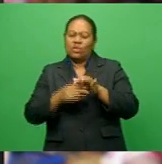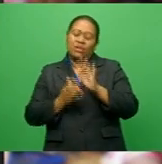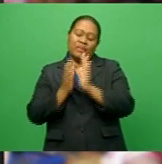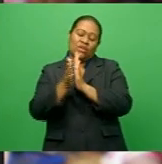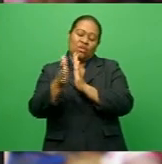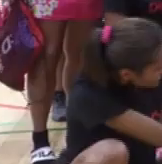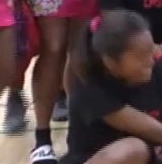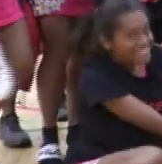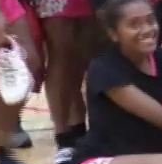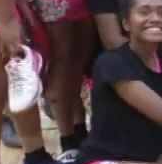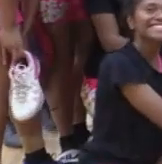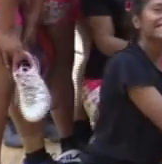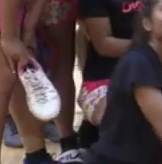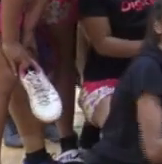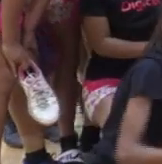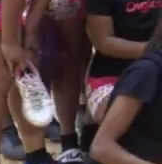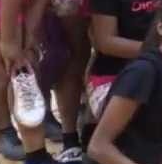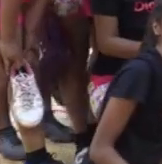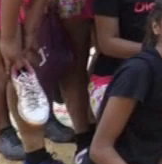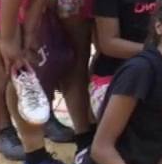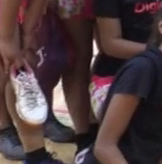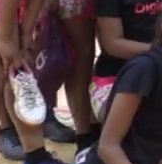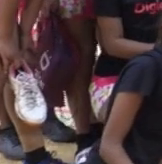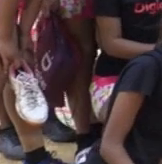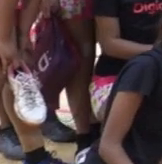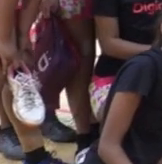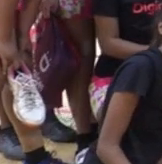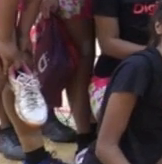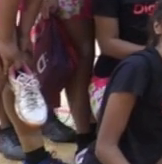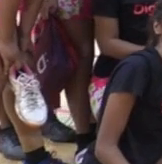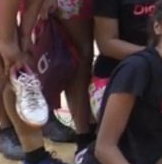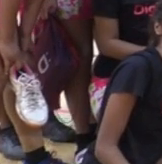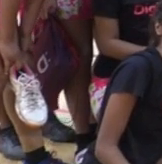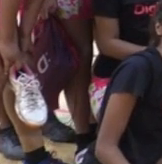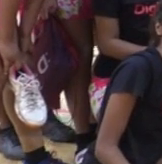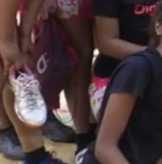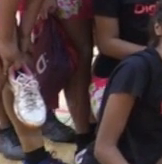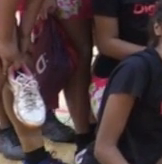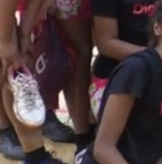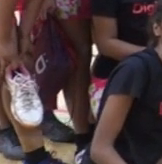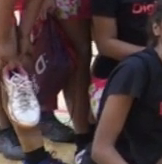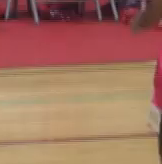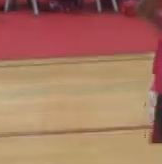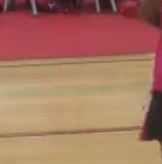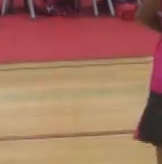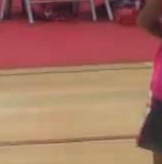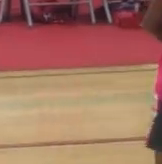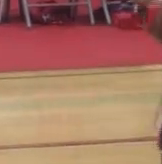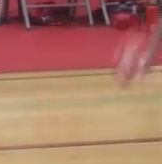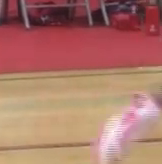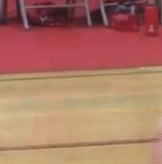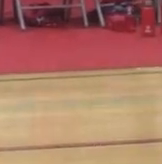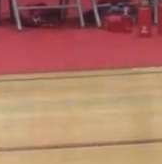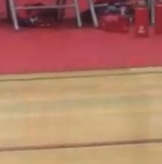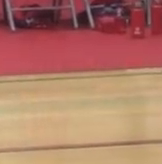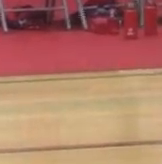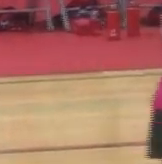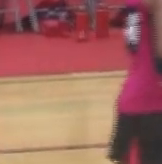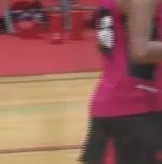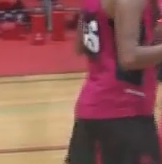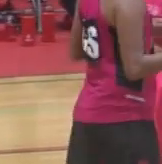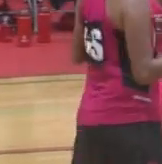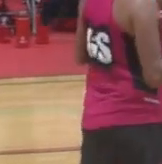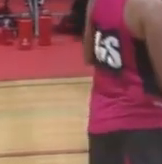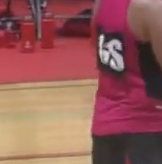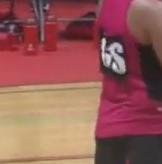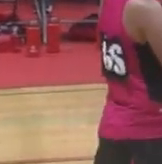Australia. After naming its extended squad last month, the Pearls have taken a break for a few weeks before they head into camp later this